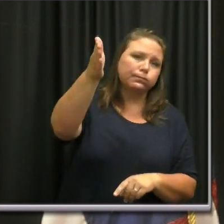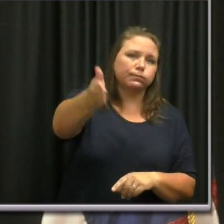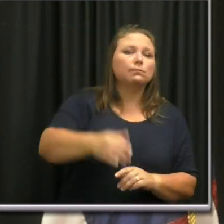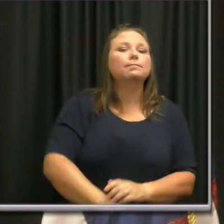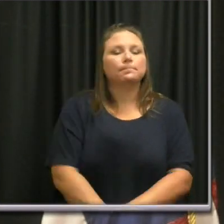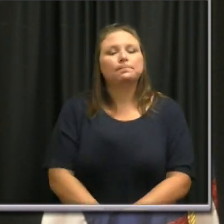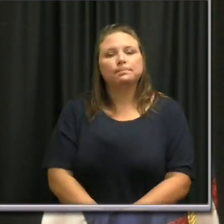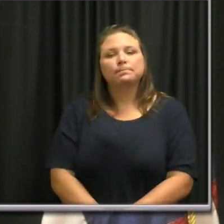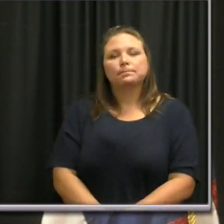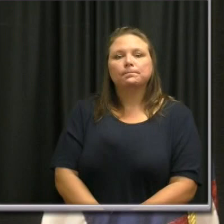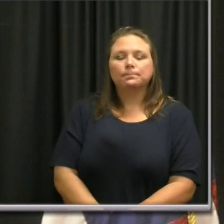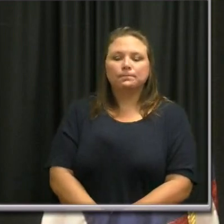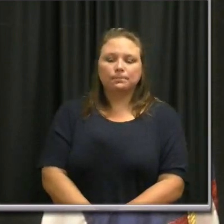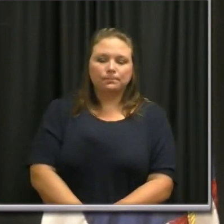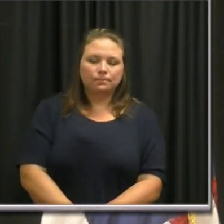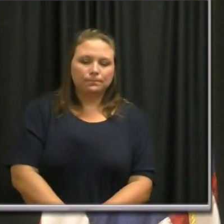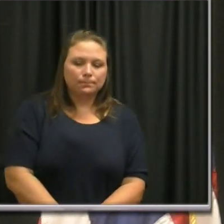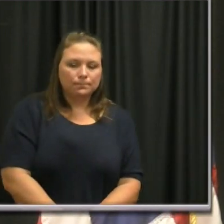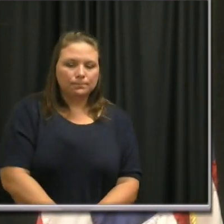virus. So thank you.